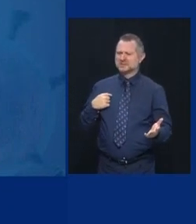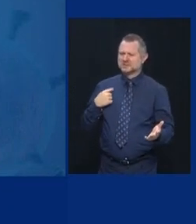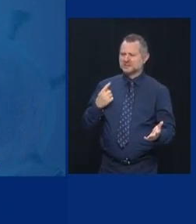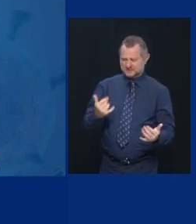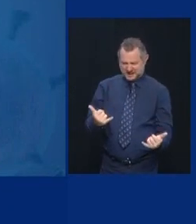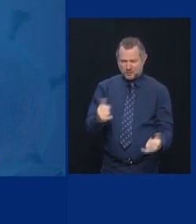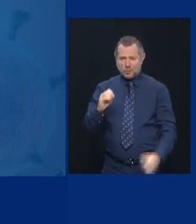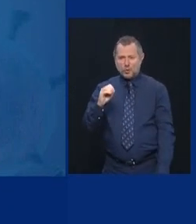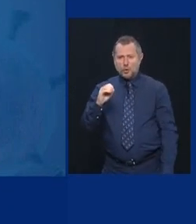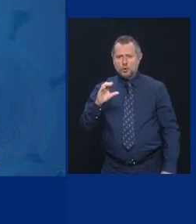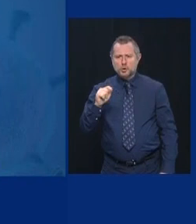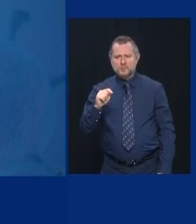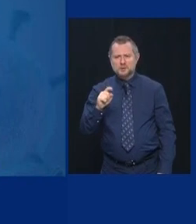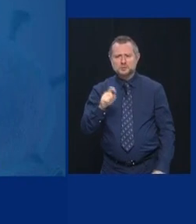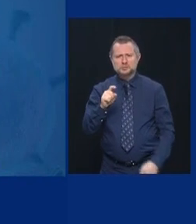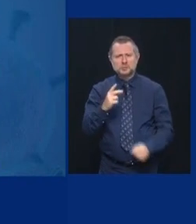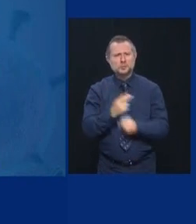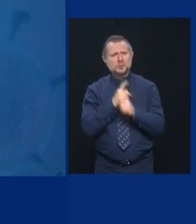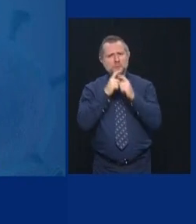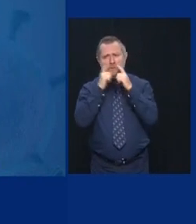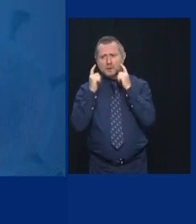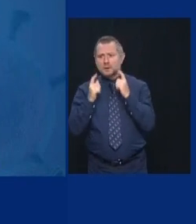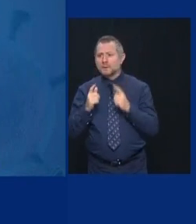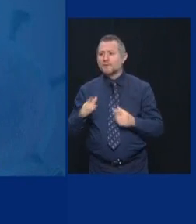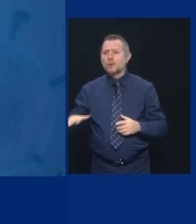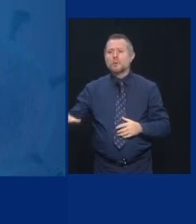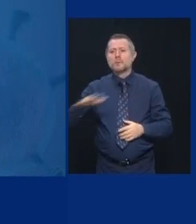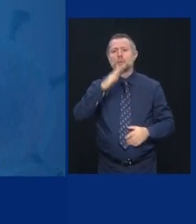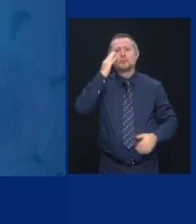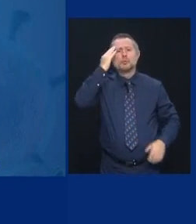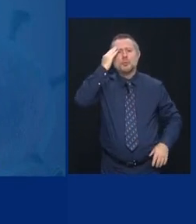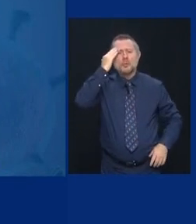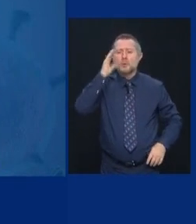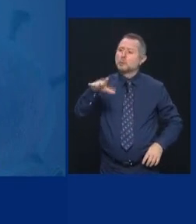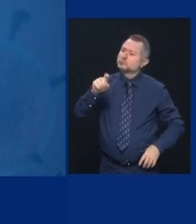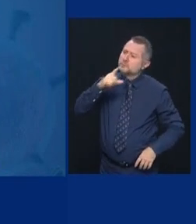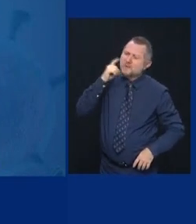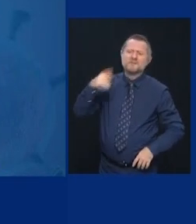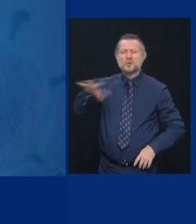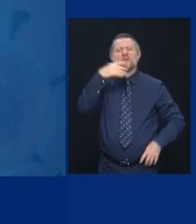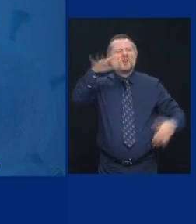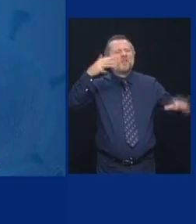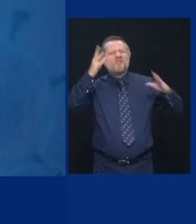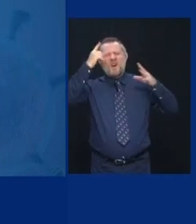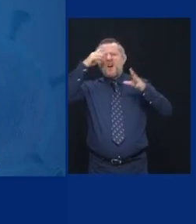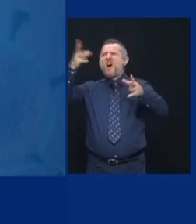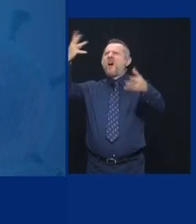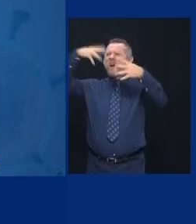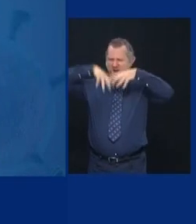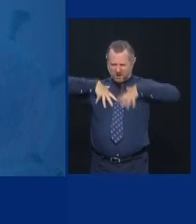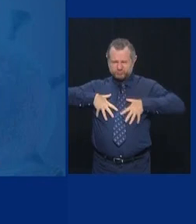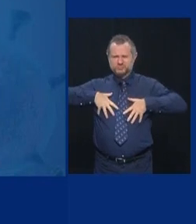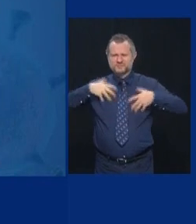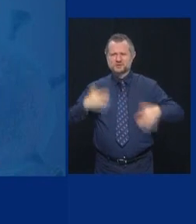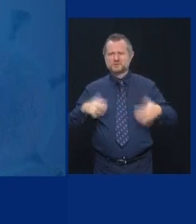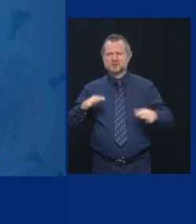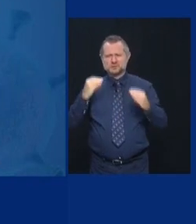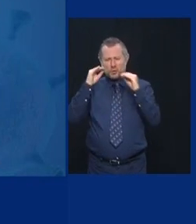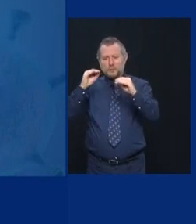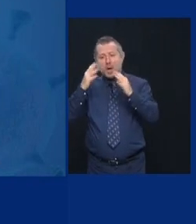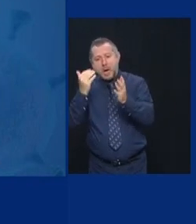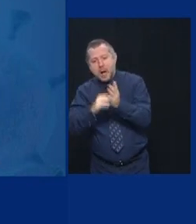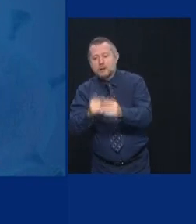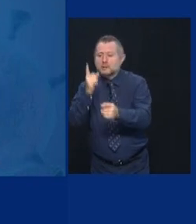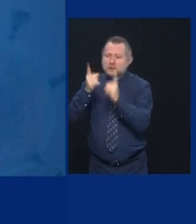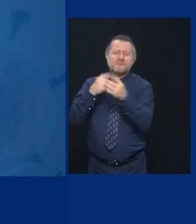mask. They know they must wear a mask. There is no need for public education. Find